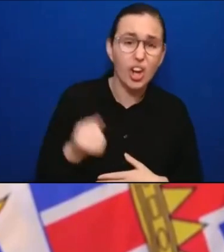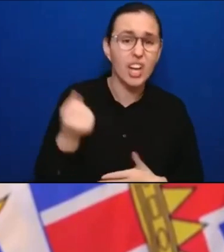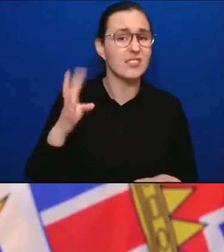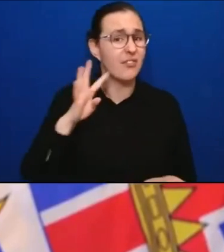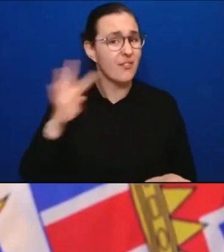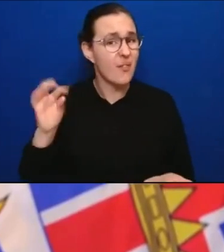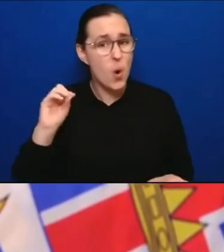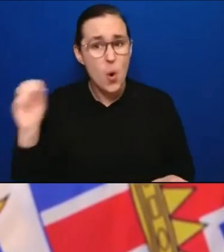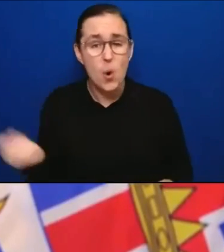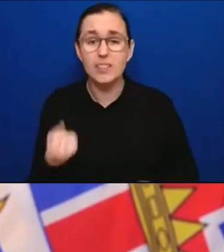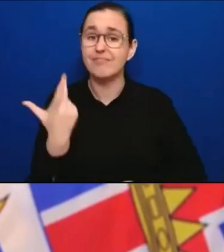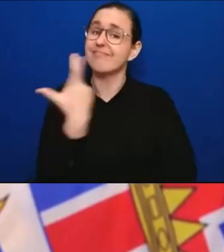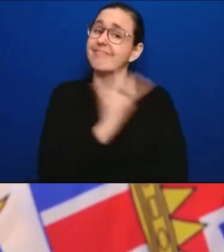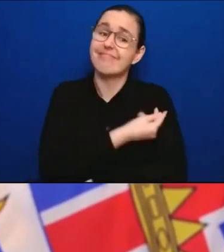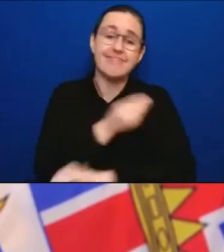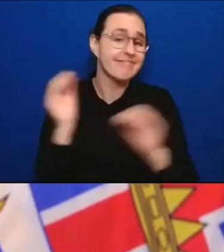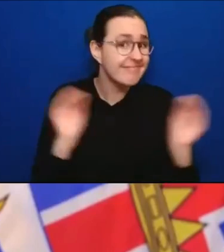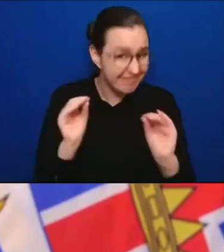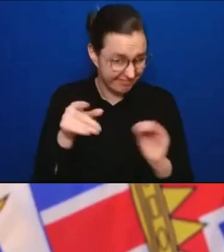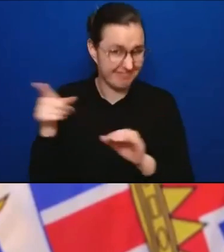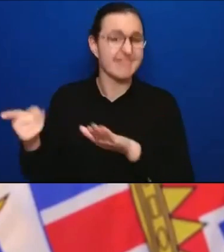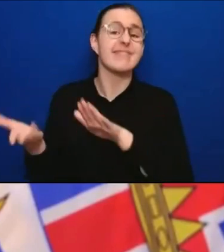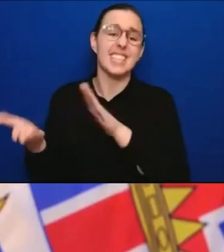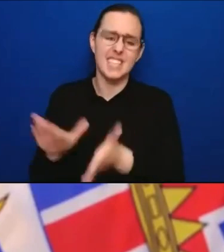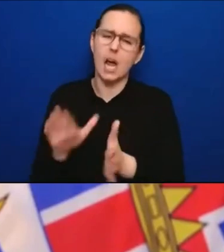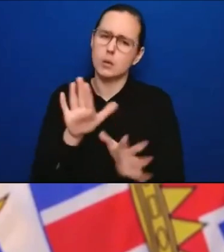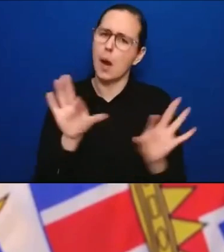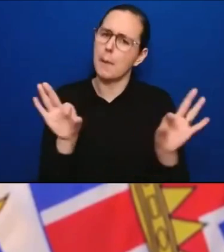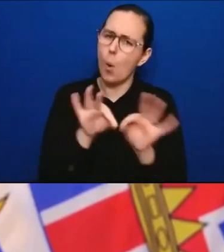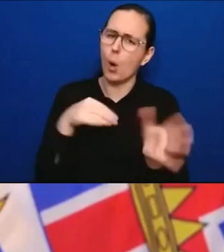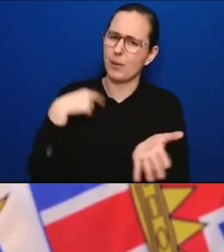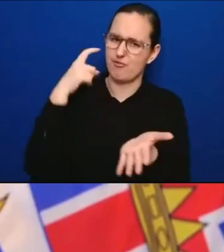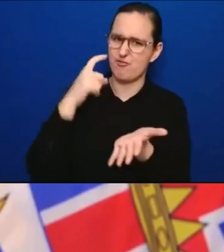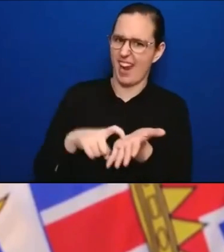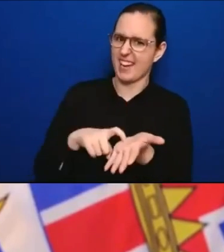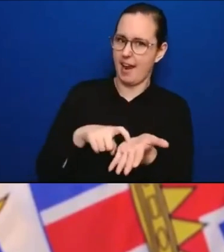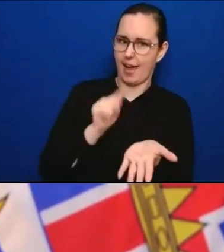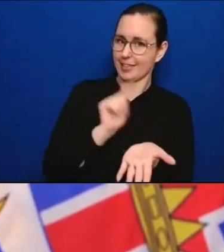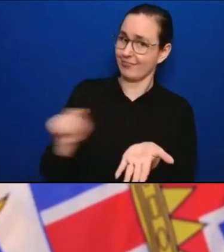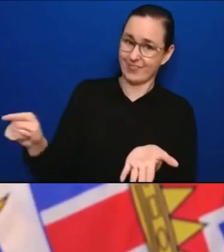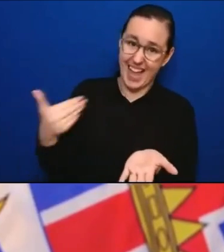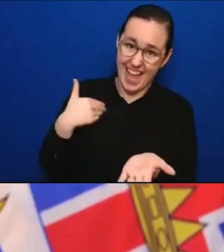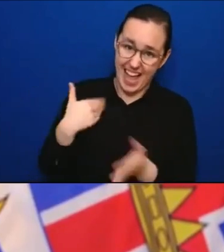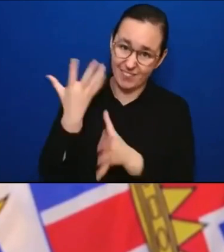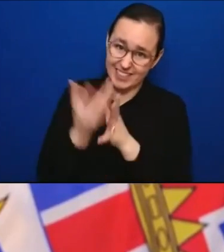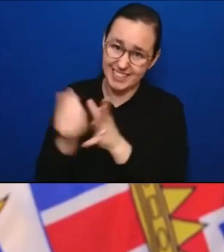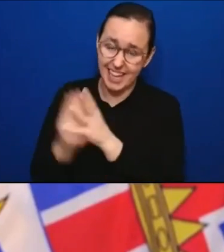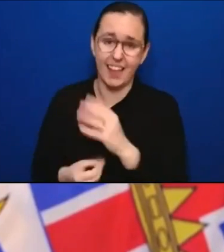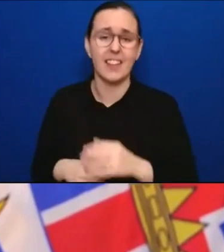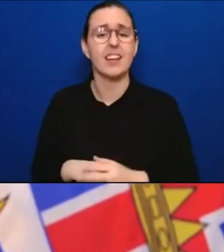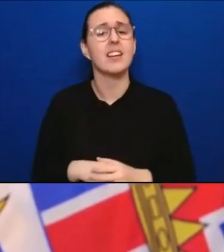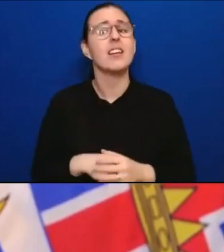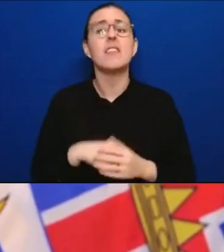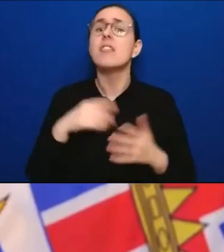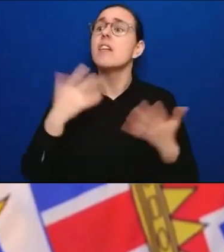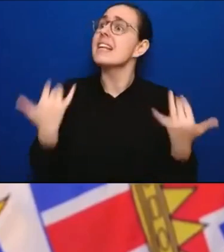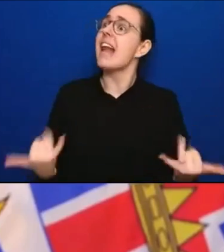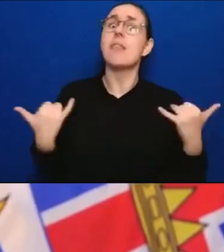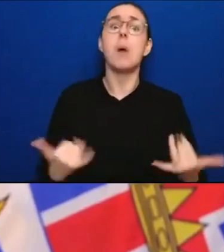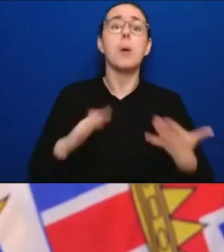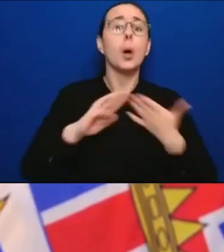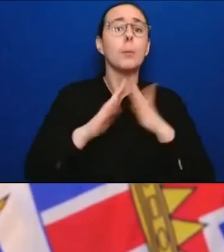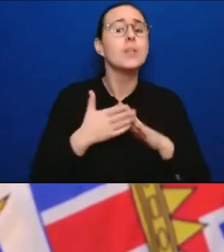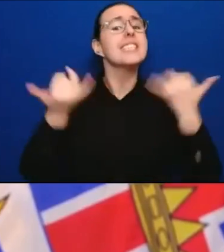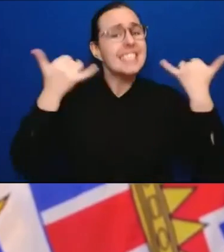that with the high rates of transmission in the community, this small, this number of people that we're